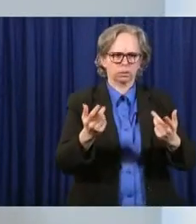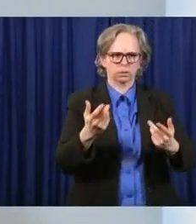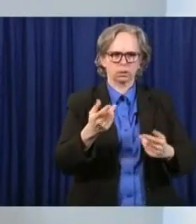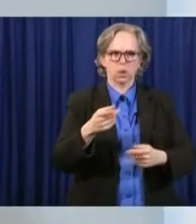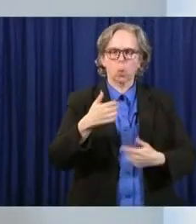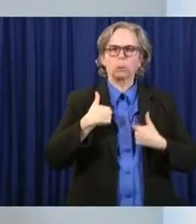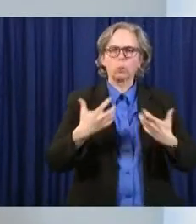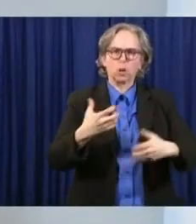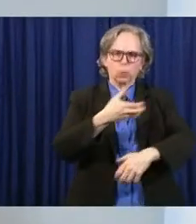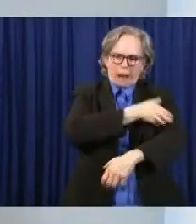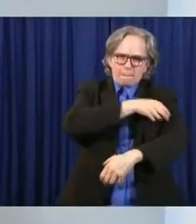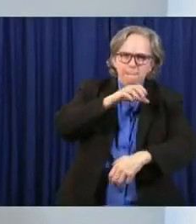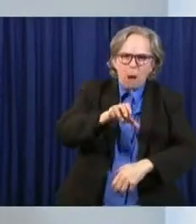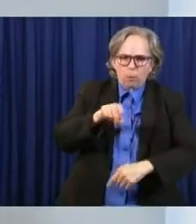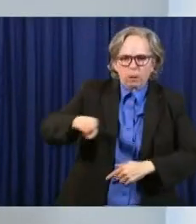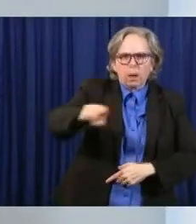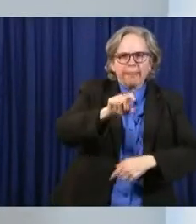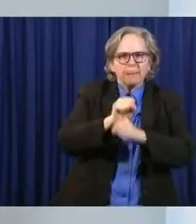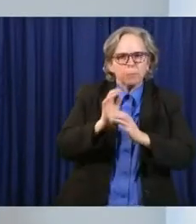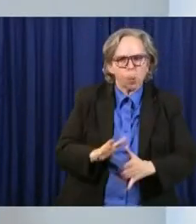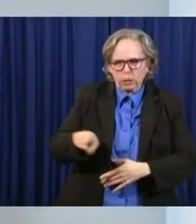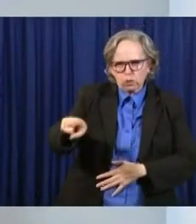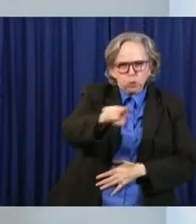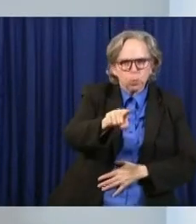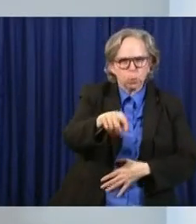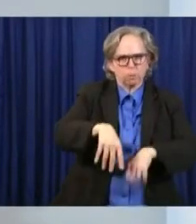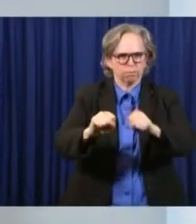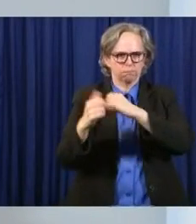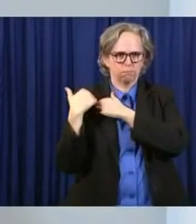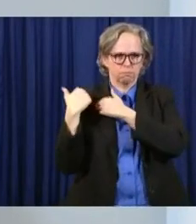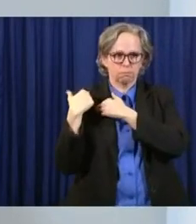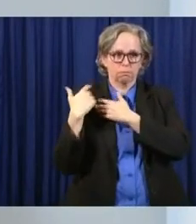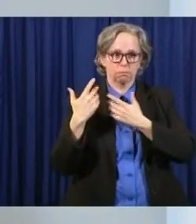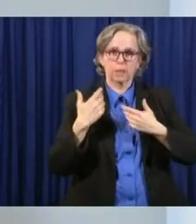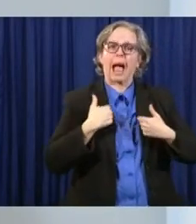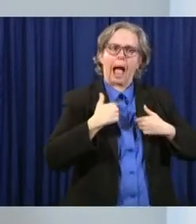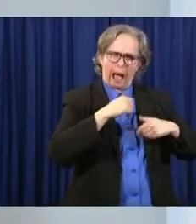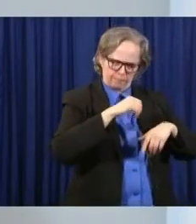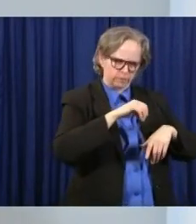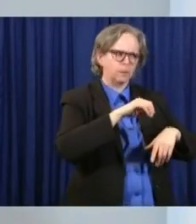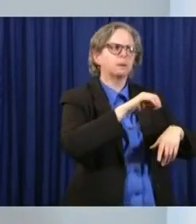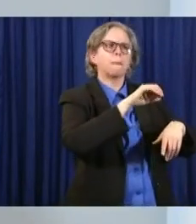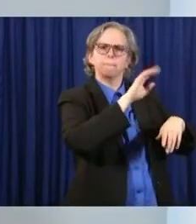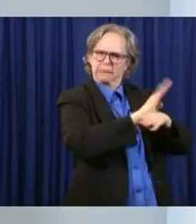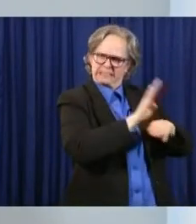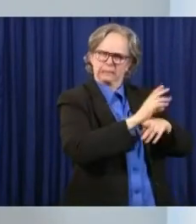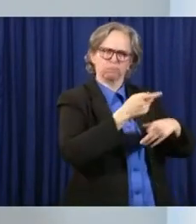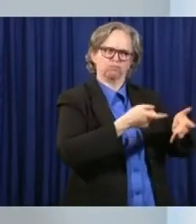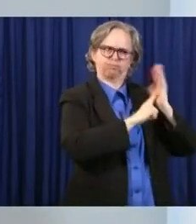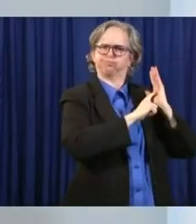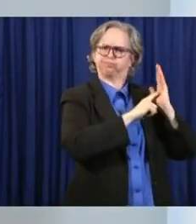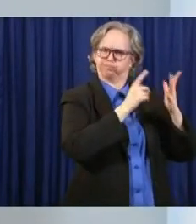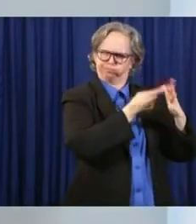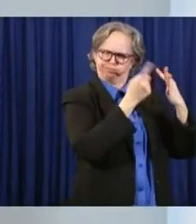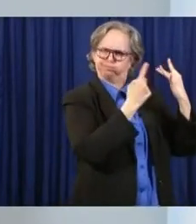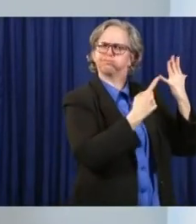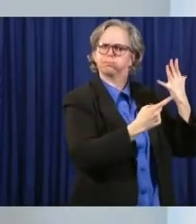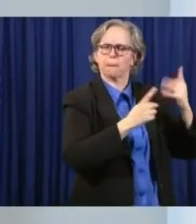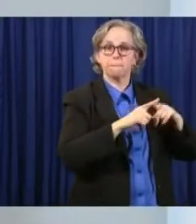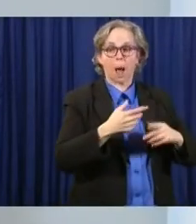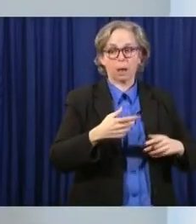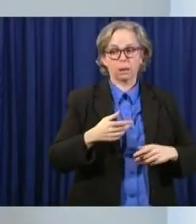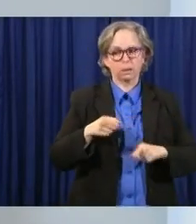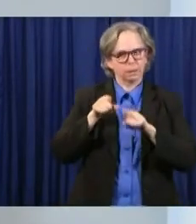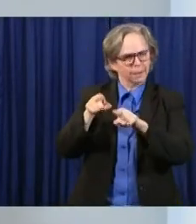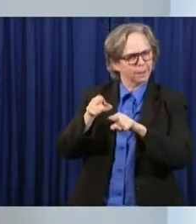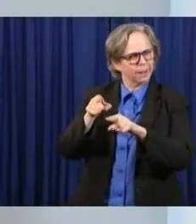are requirements that the business do. So the employee can wear a mask. The employee can wash hands. The